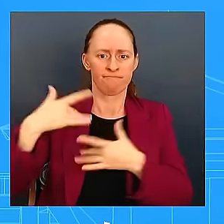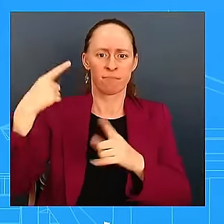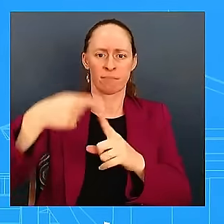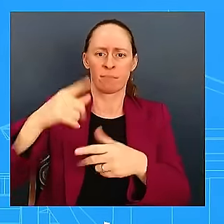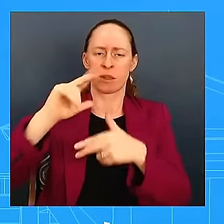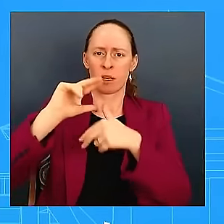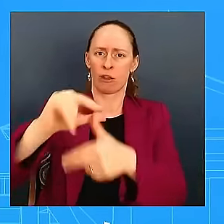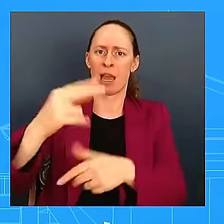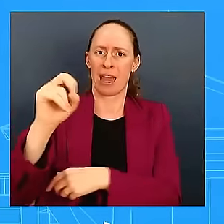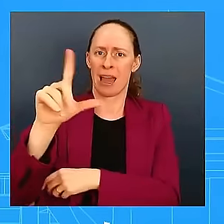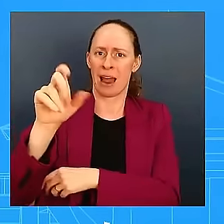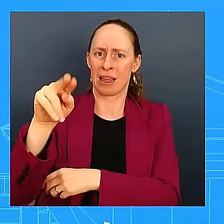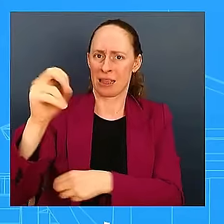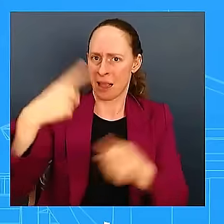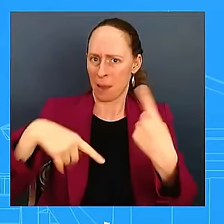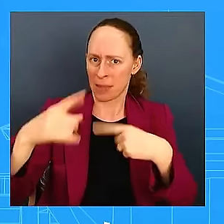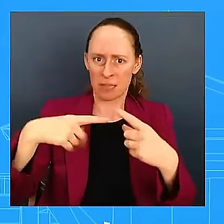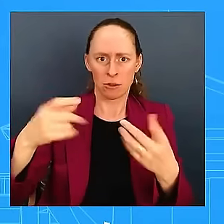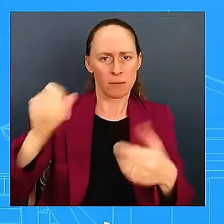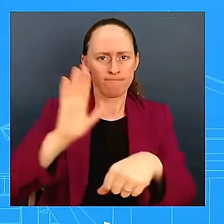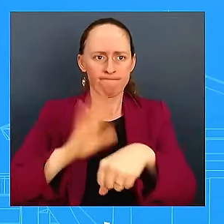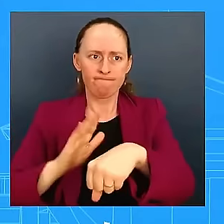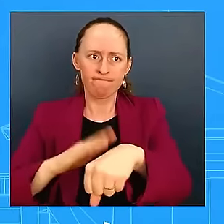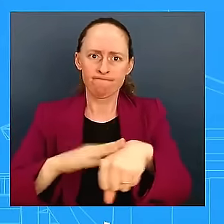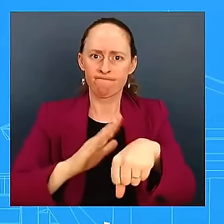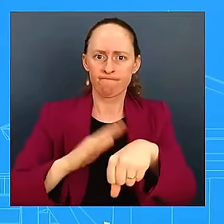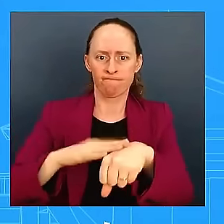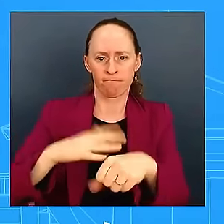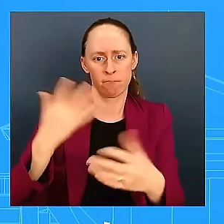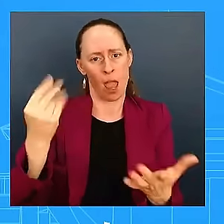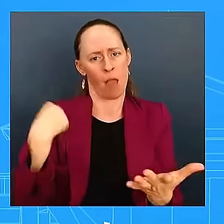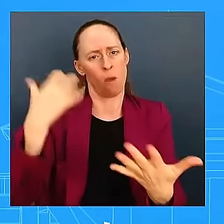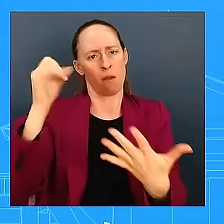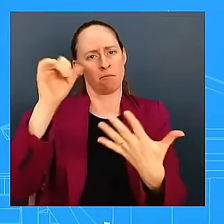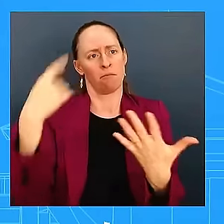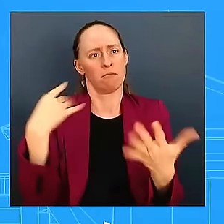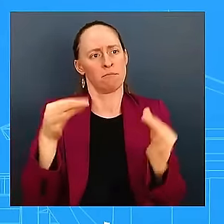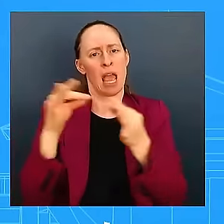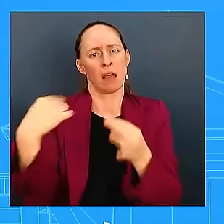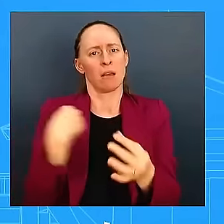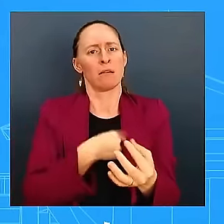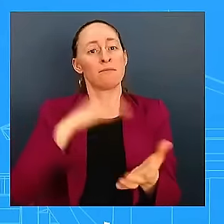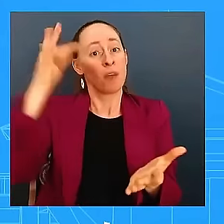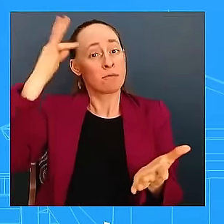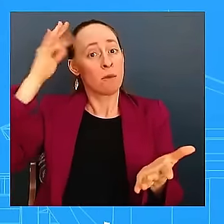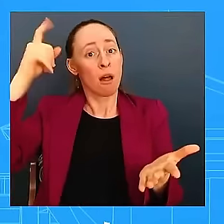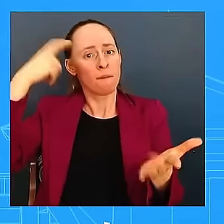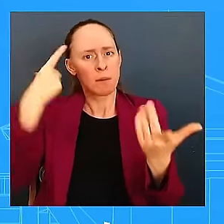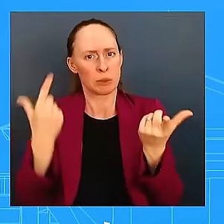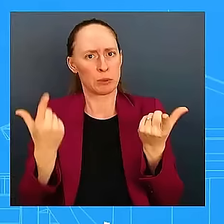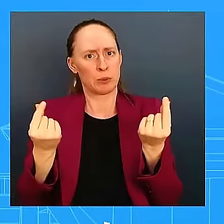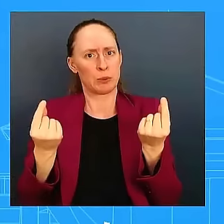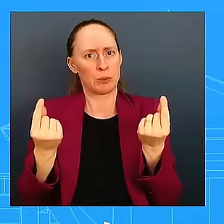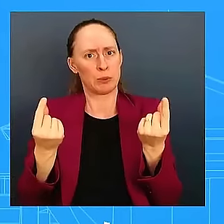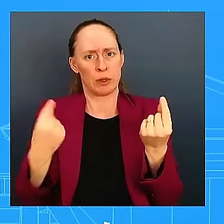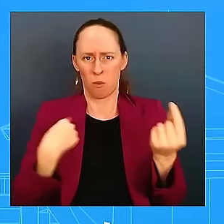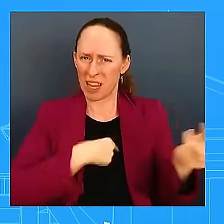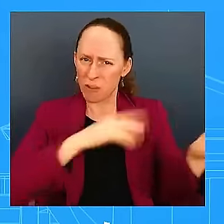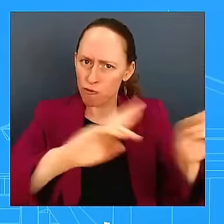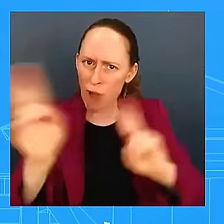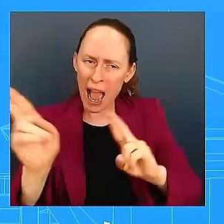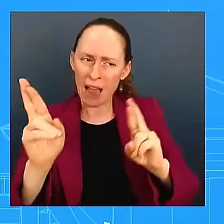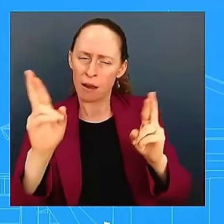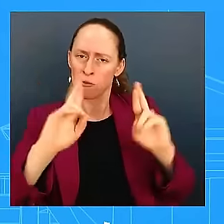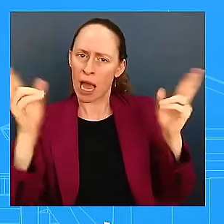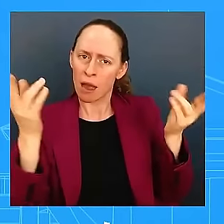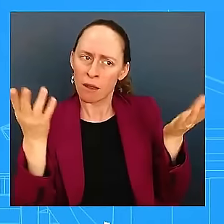our federal response posture so that folks know that we are there for them, and we will obviously be there on the ground as